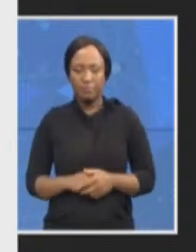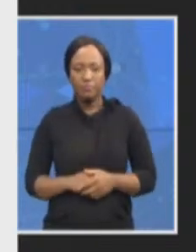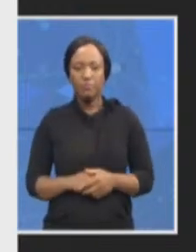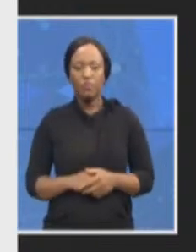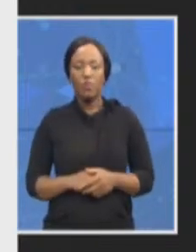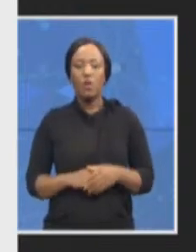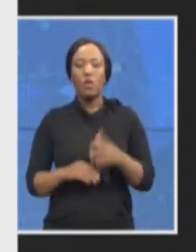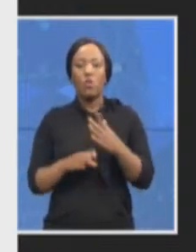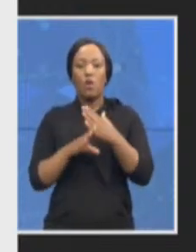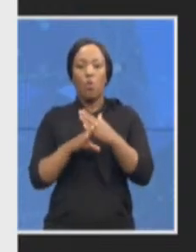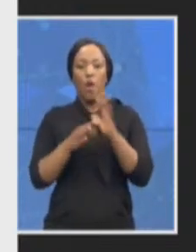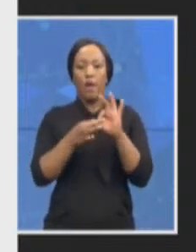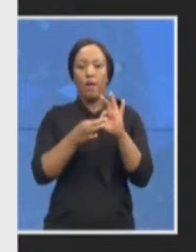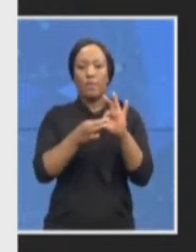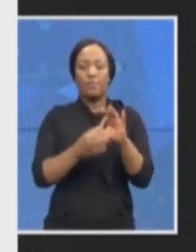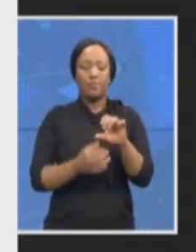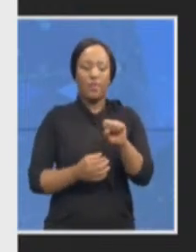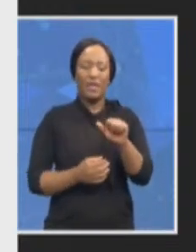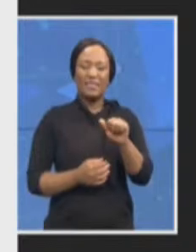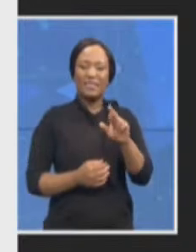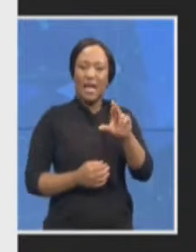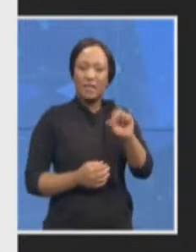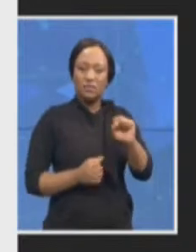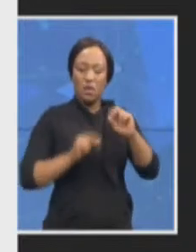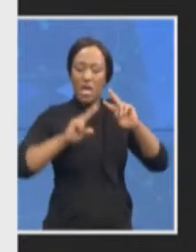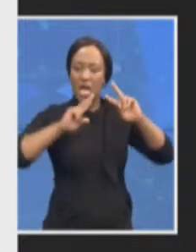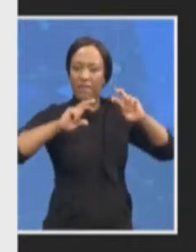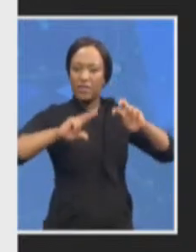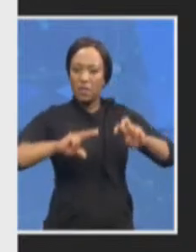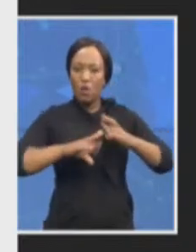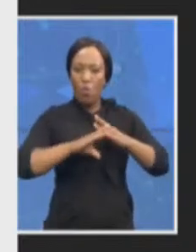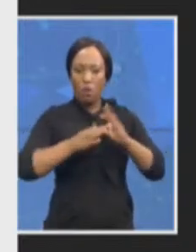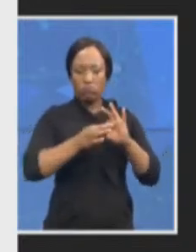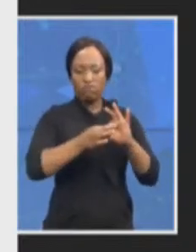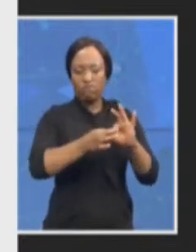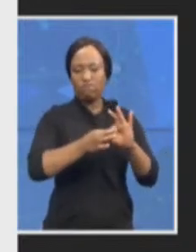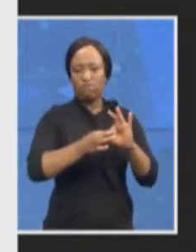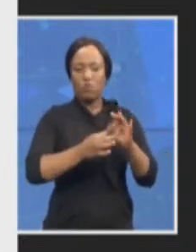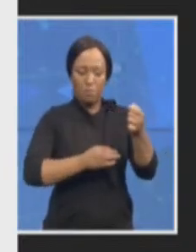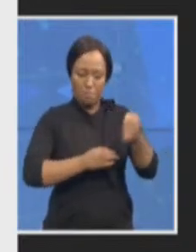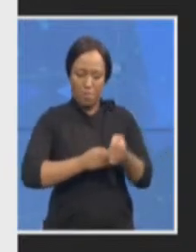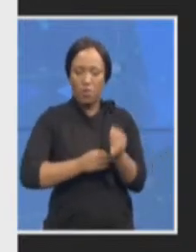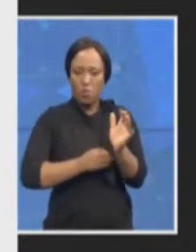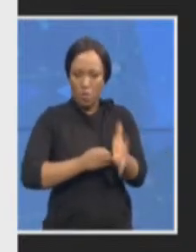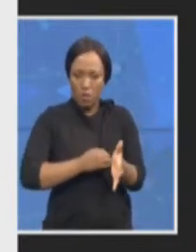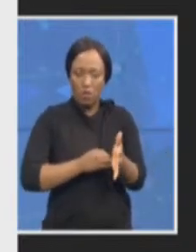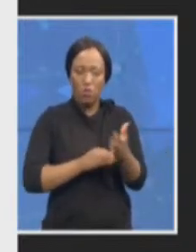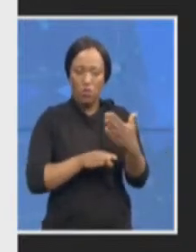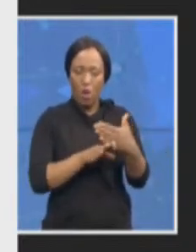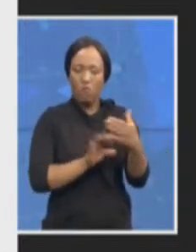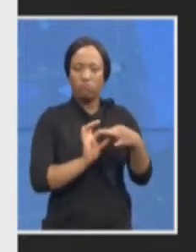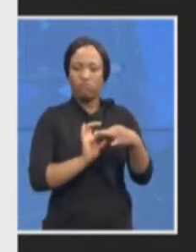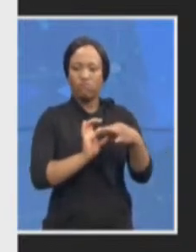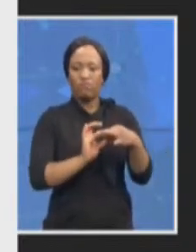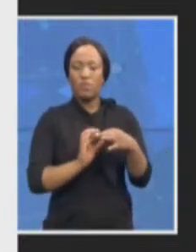as well that we will bring in so I think we are going to win this war collectively not